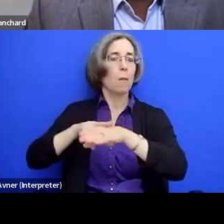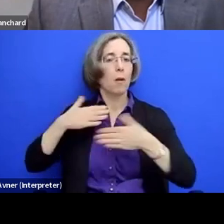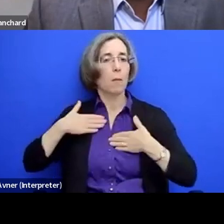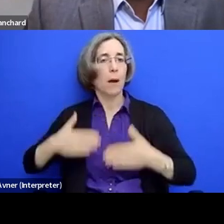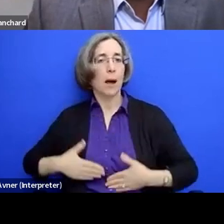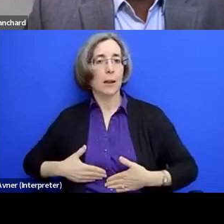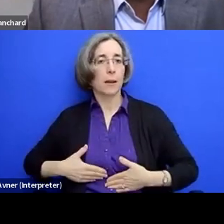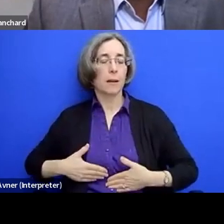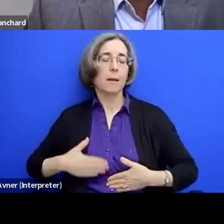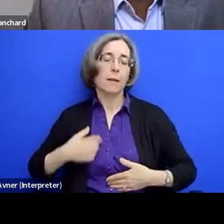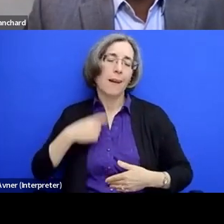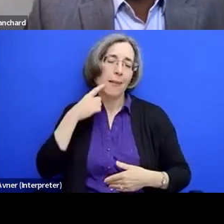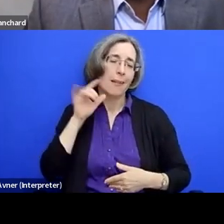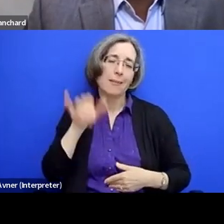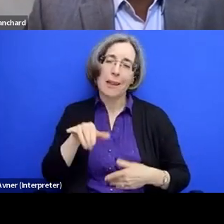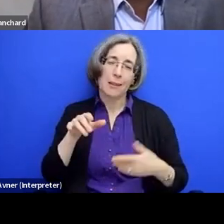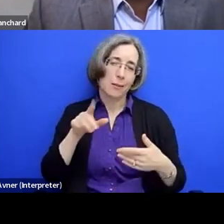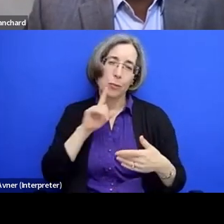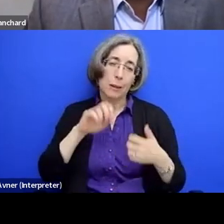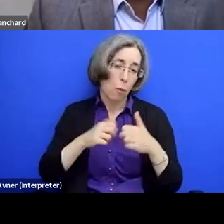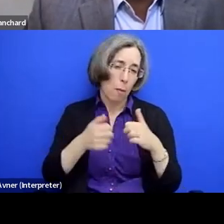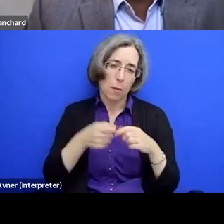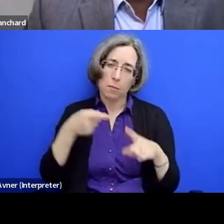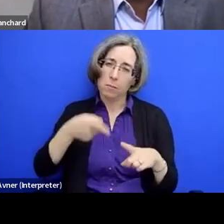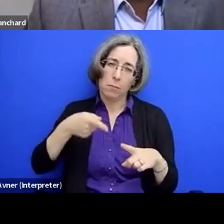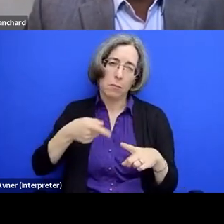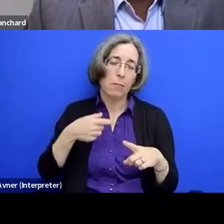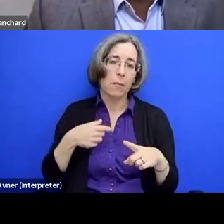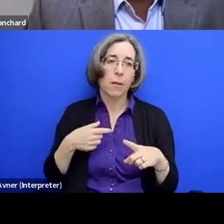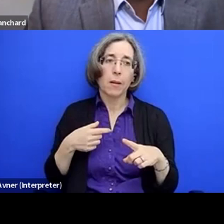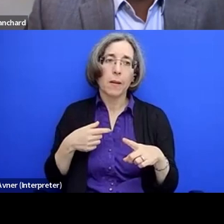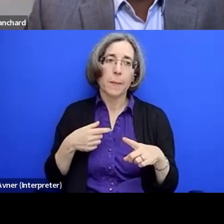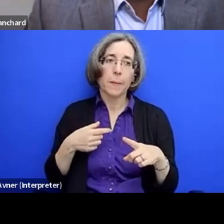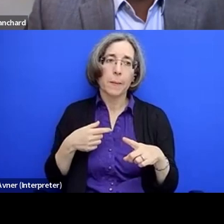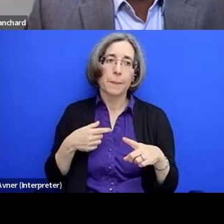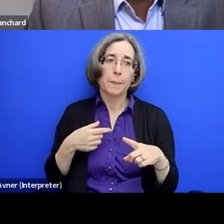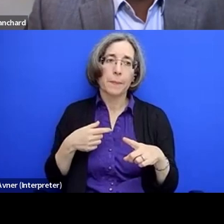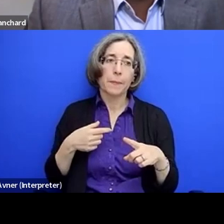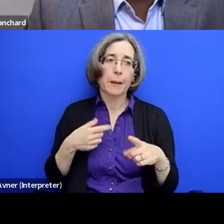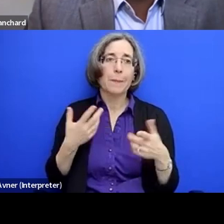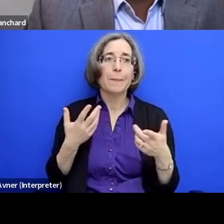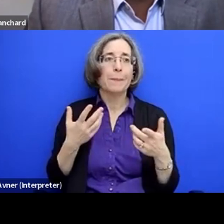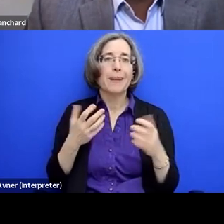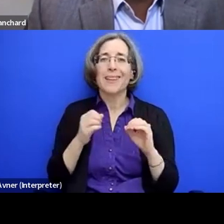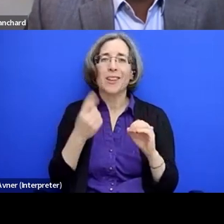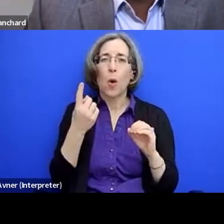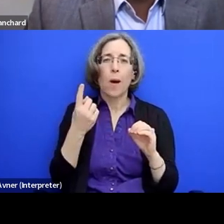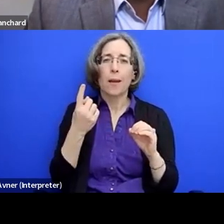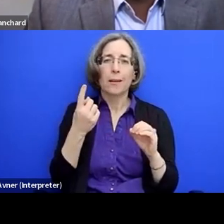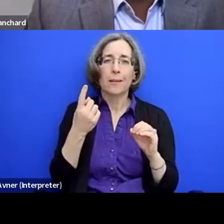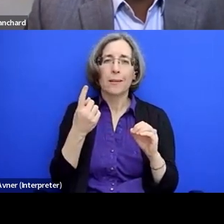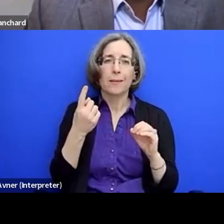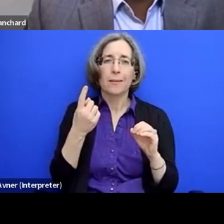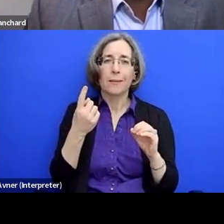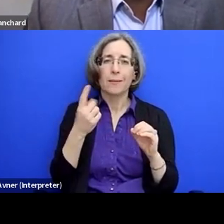that's where the problem starts actually, because, um, you know, the, no one really fits with that, um, atypical,